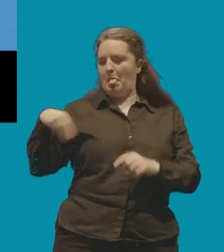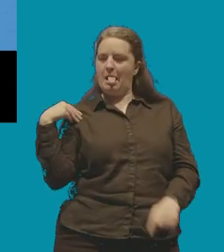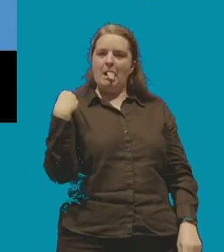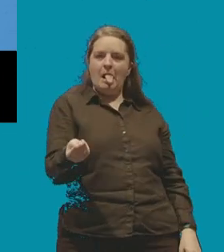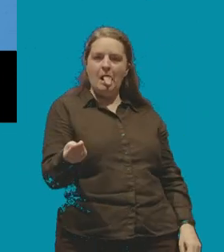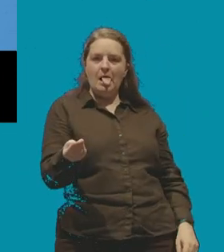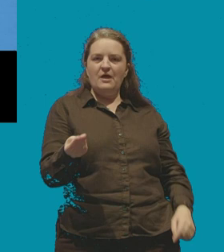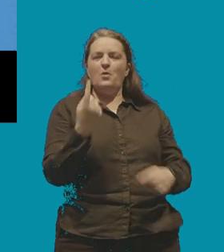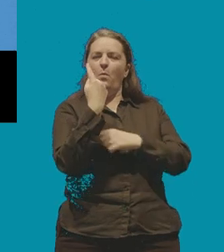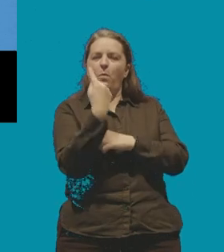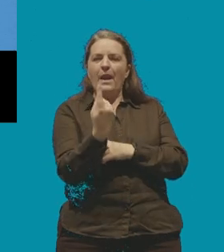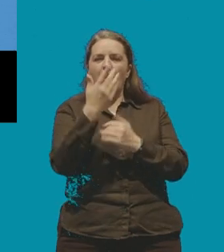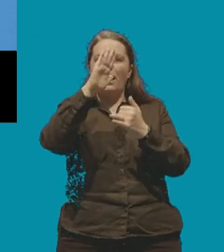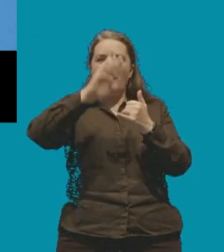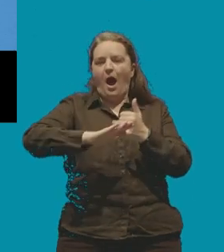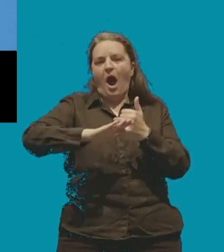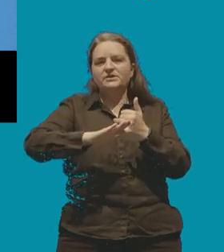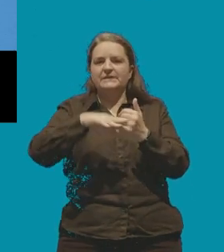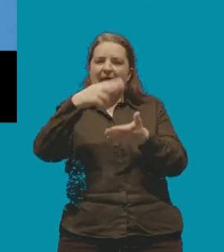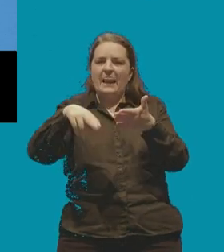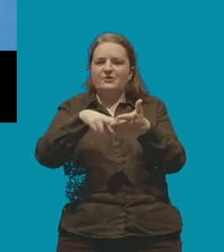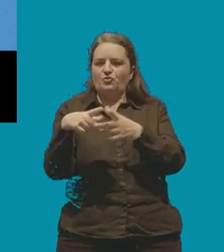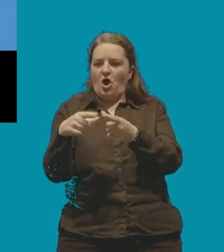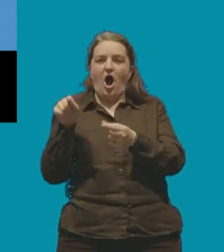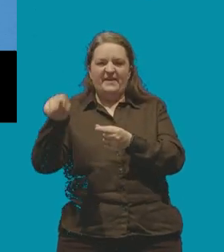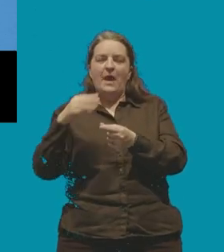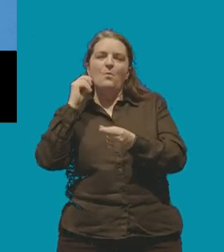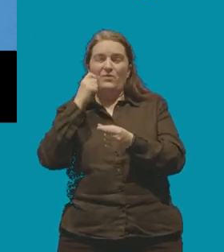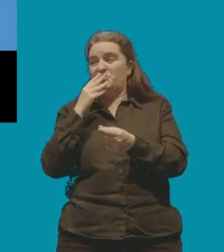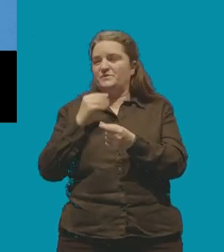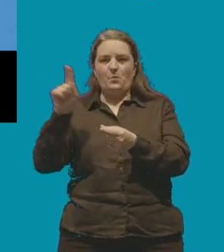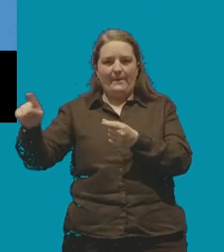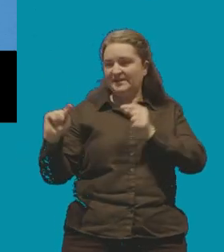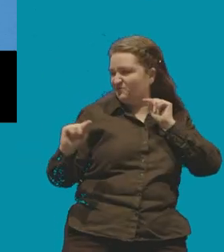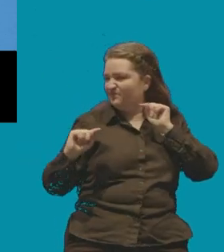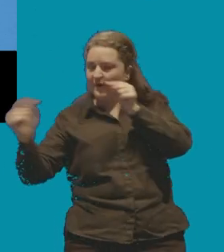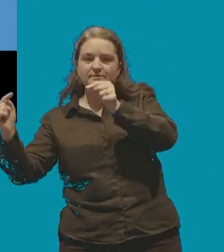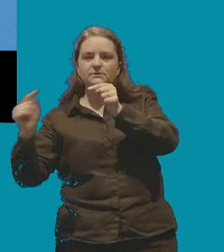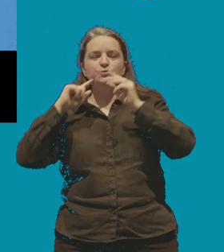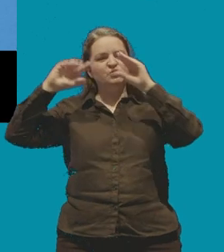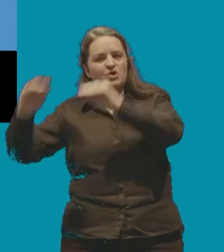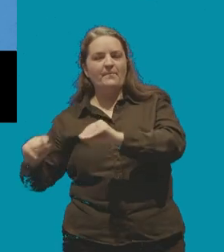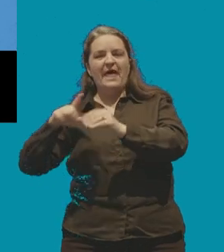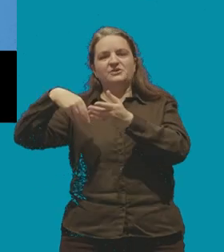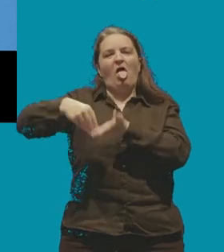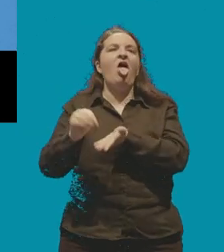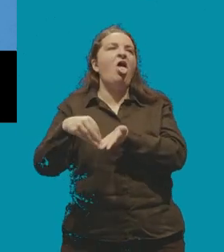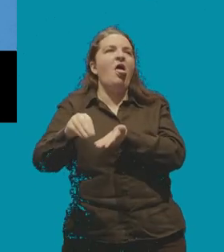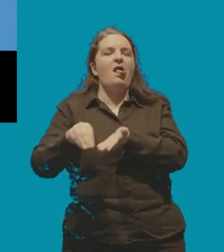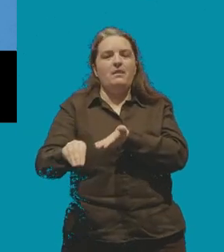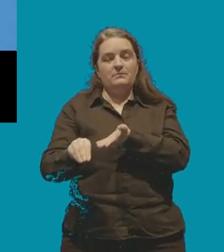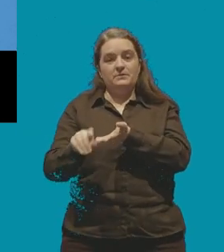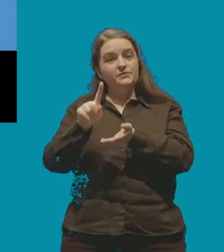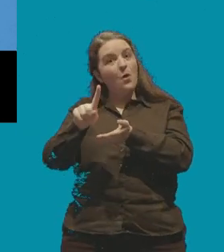they have left they'll stop at nothing to play and we must do all we can to ensure that they don't so that